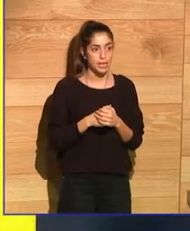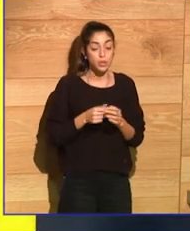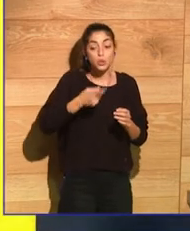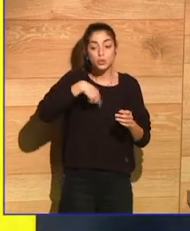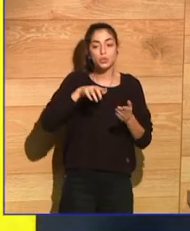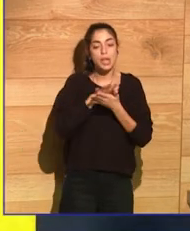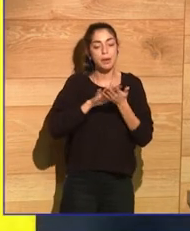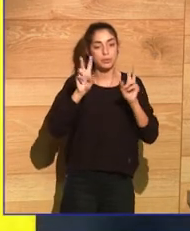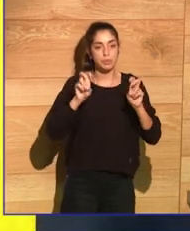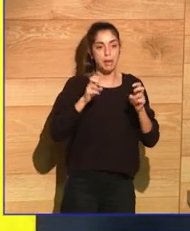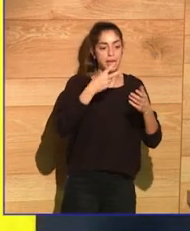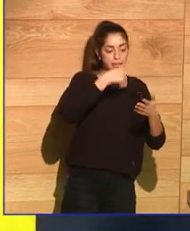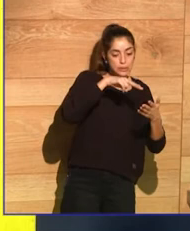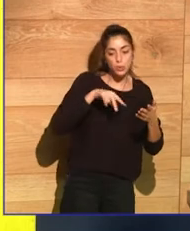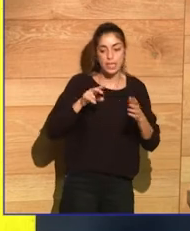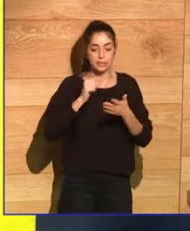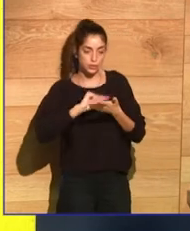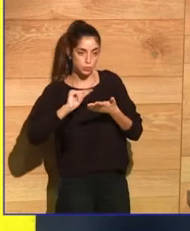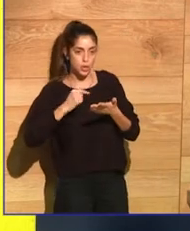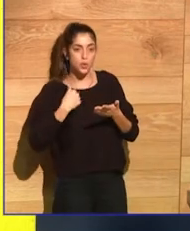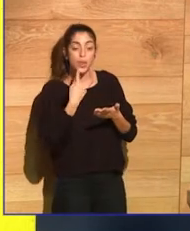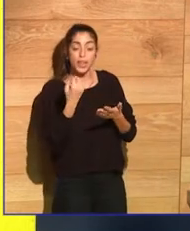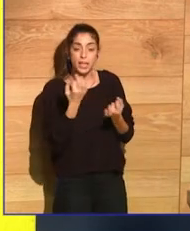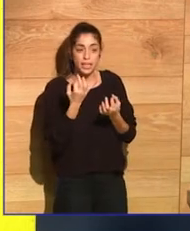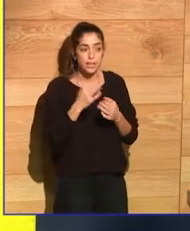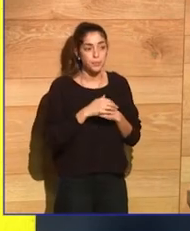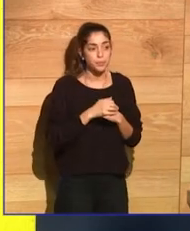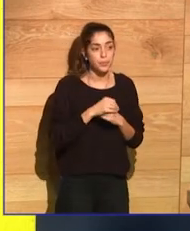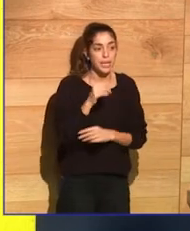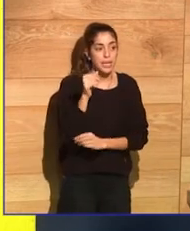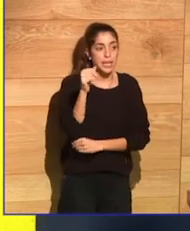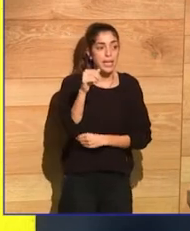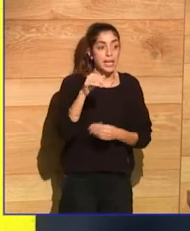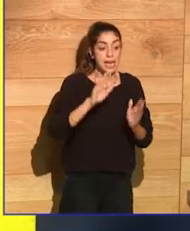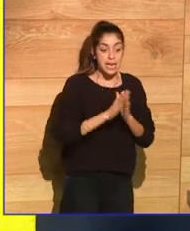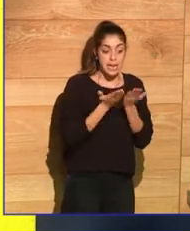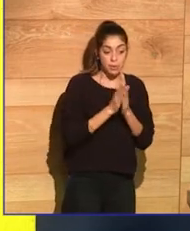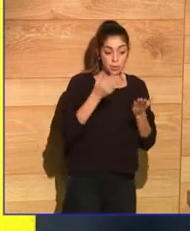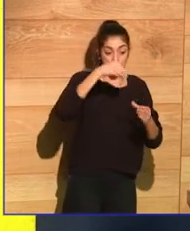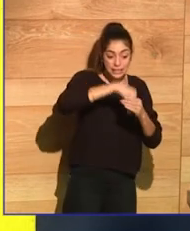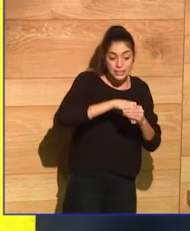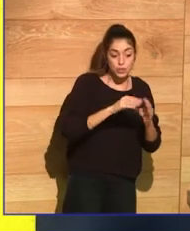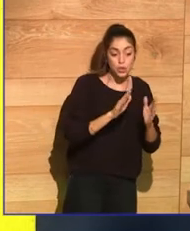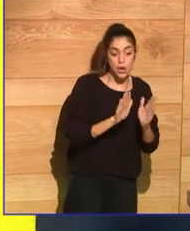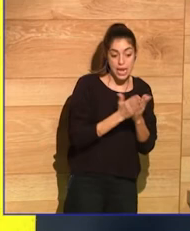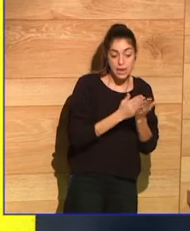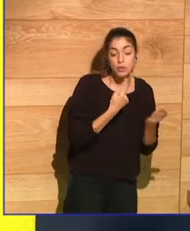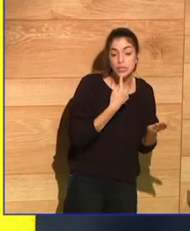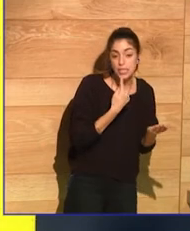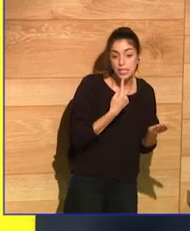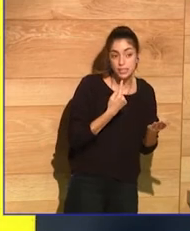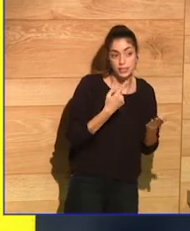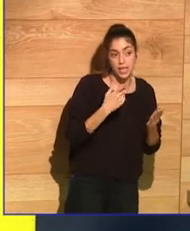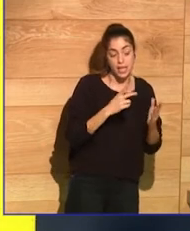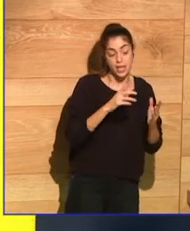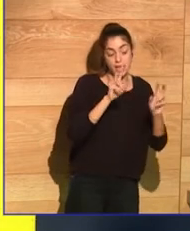Since we're talking about reading and writing, would like to highlight among the, I would like to mention the books that we